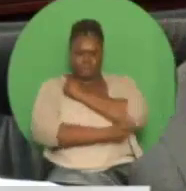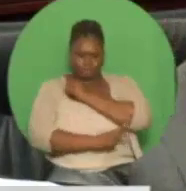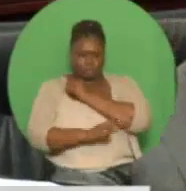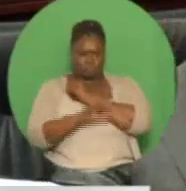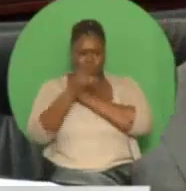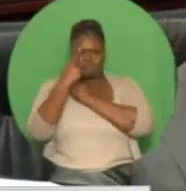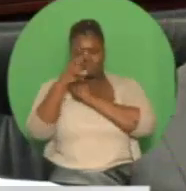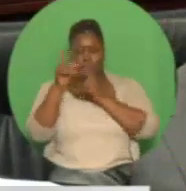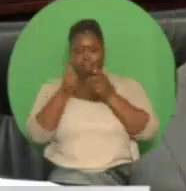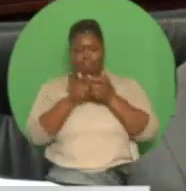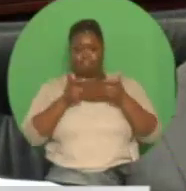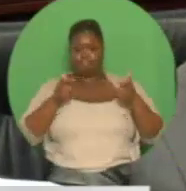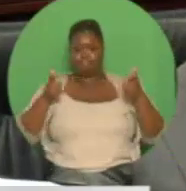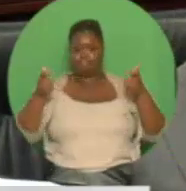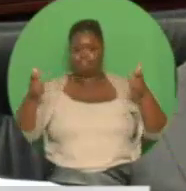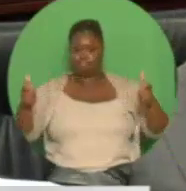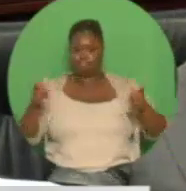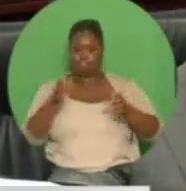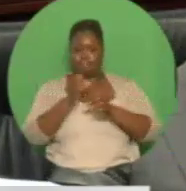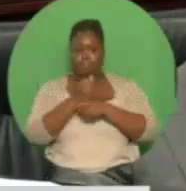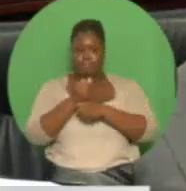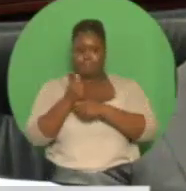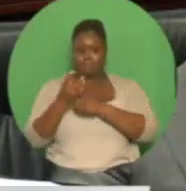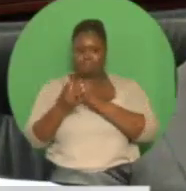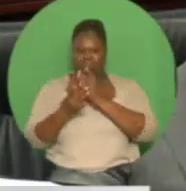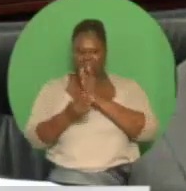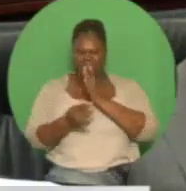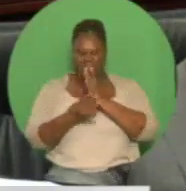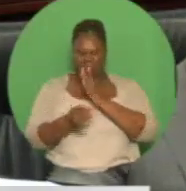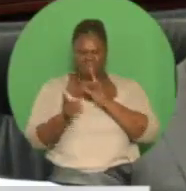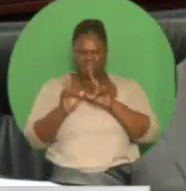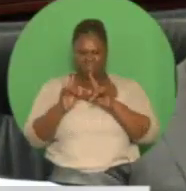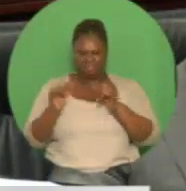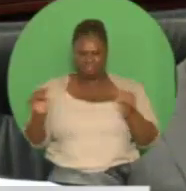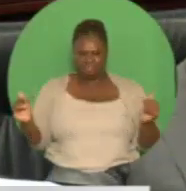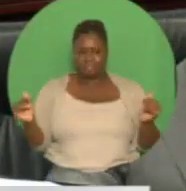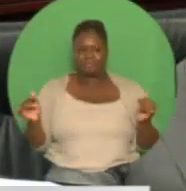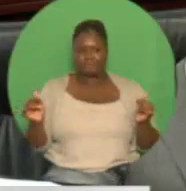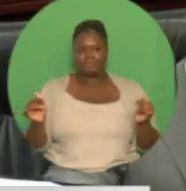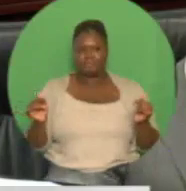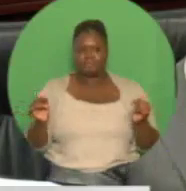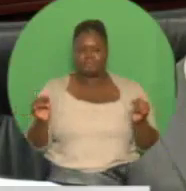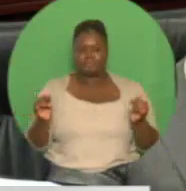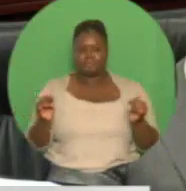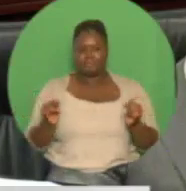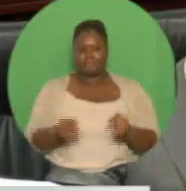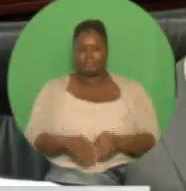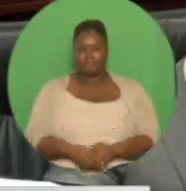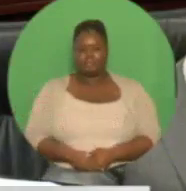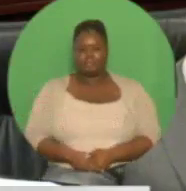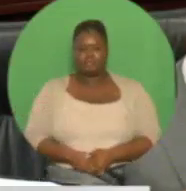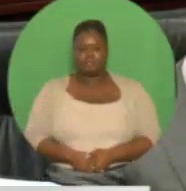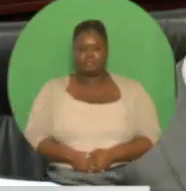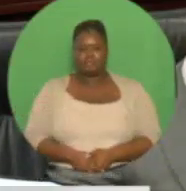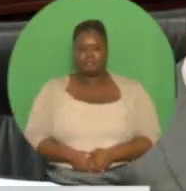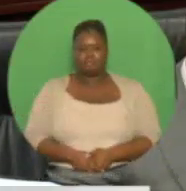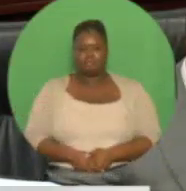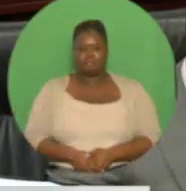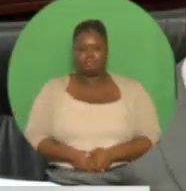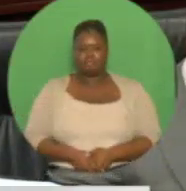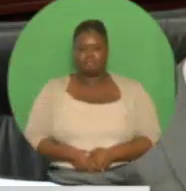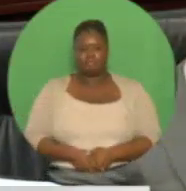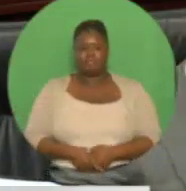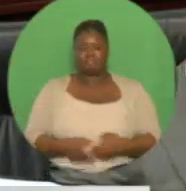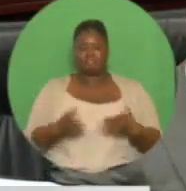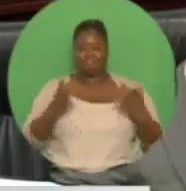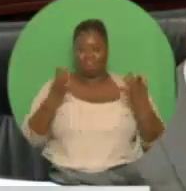activities by our upstream producers, and the reform of the Petroleum Company of Trinidad and Tobago, are bringing greater clarity